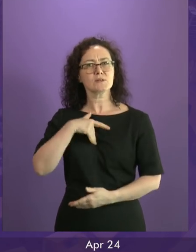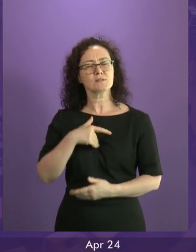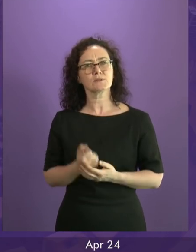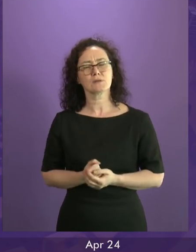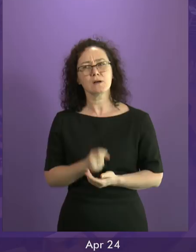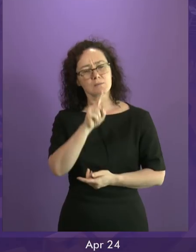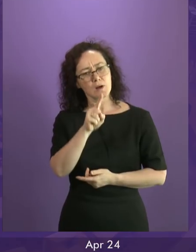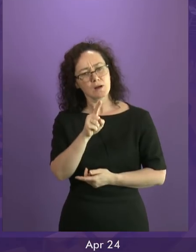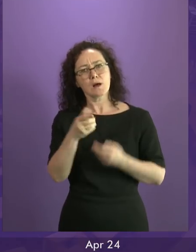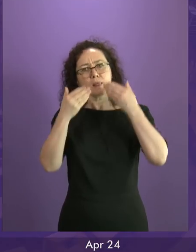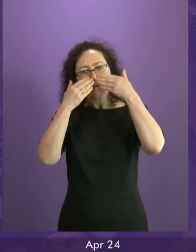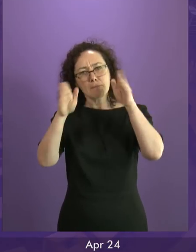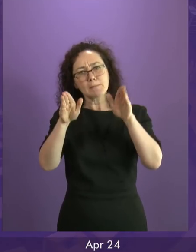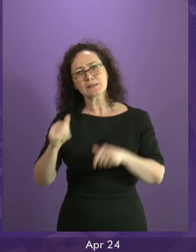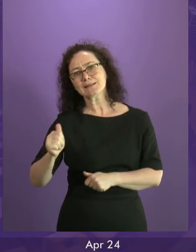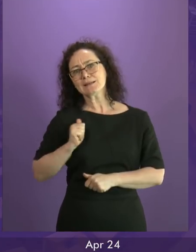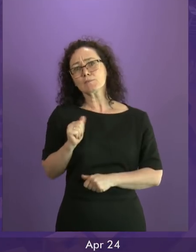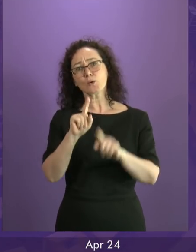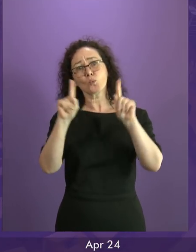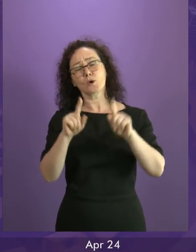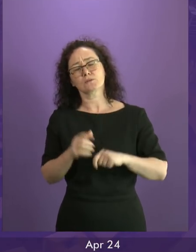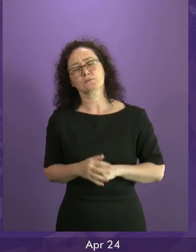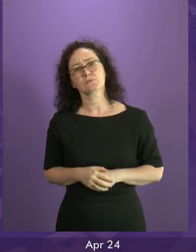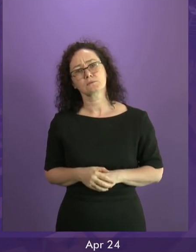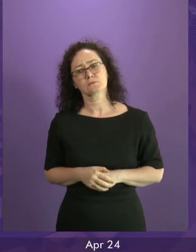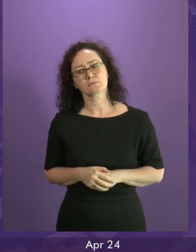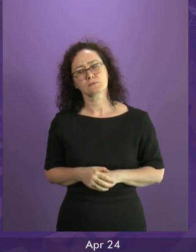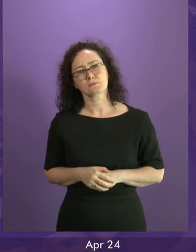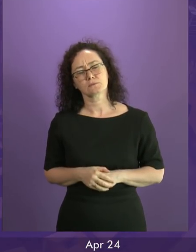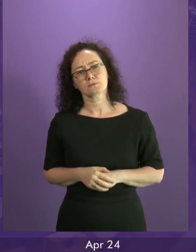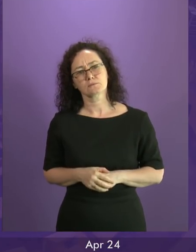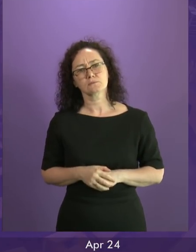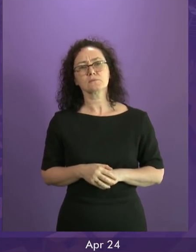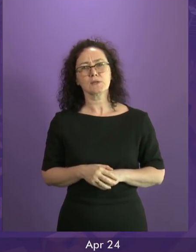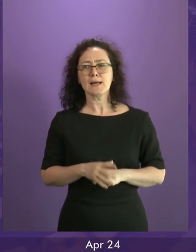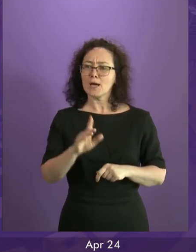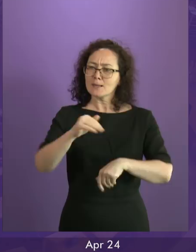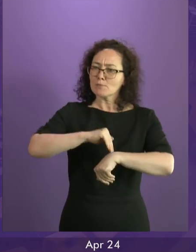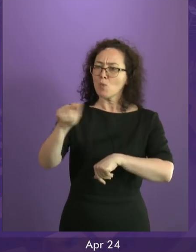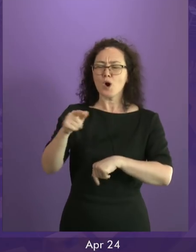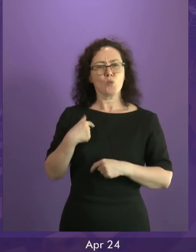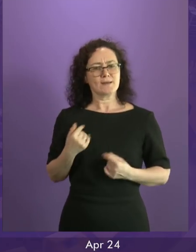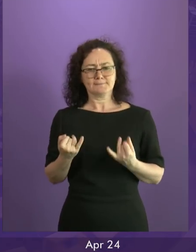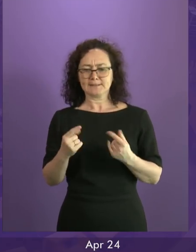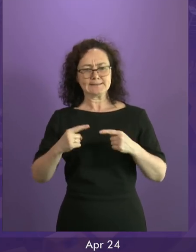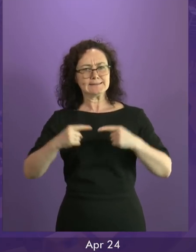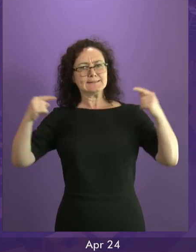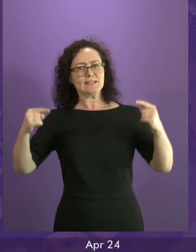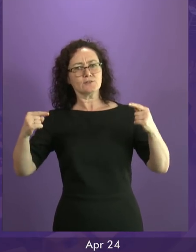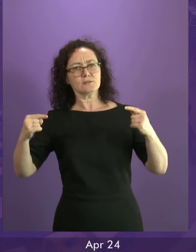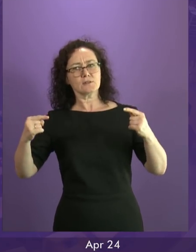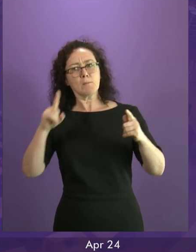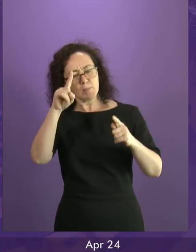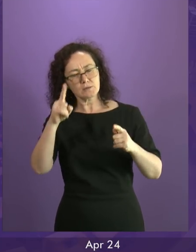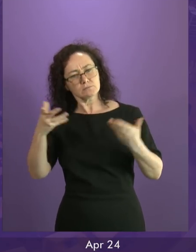public should expect us, notwithstanding those deeply held convictions and differences between us, to try to come together and see where the